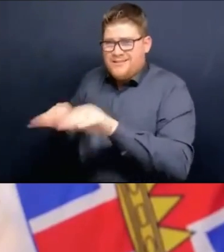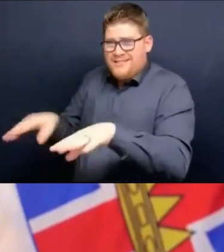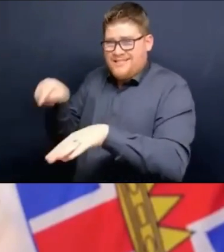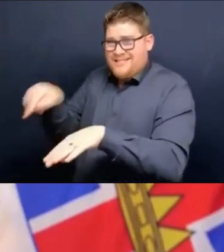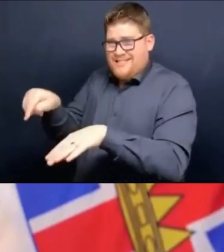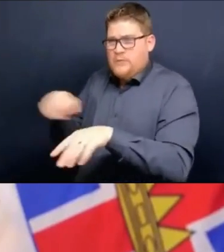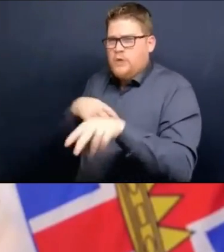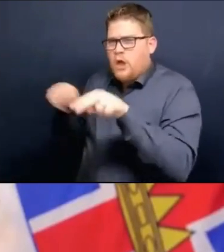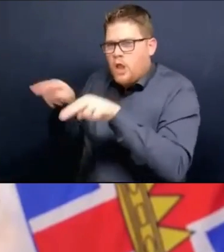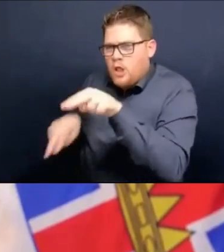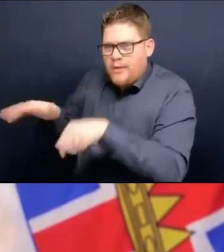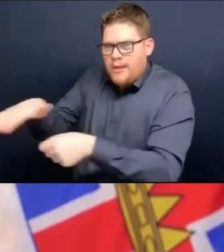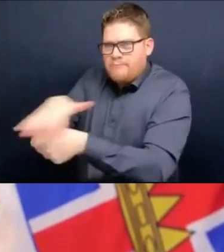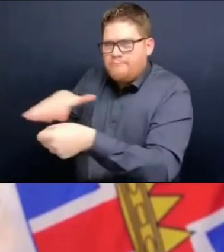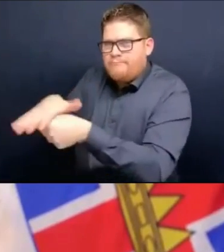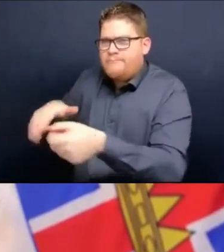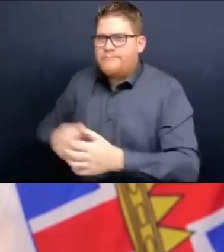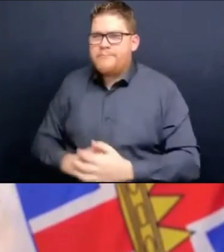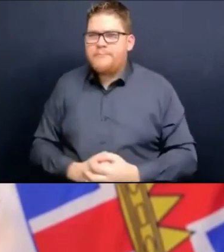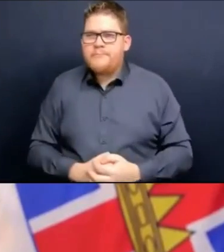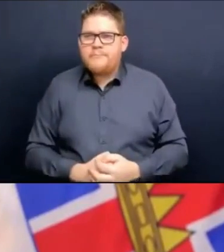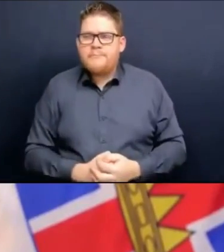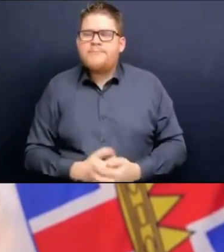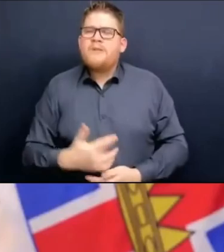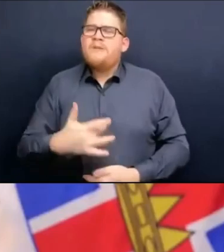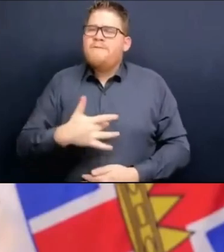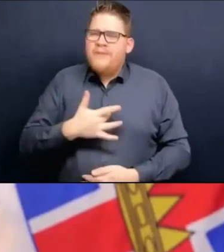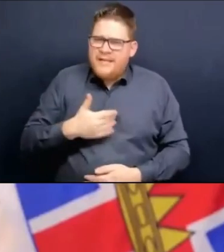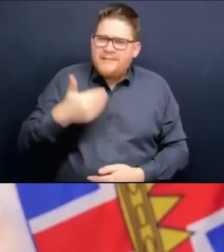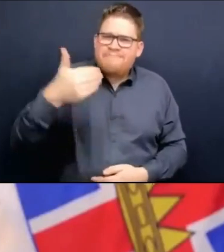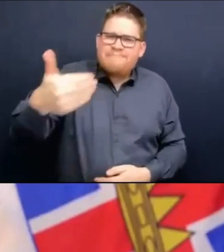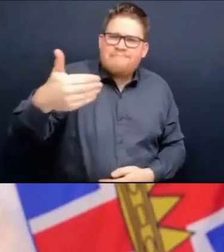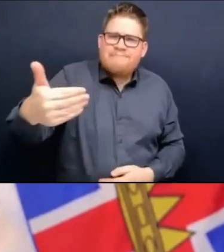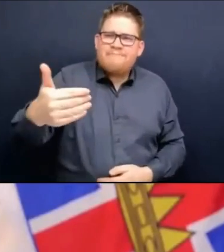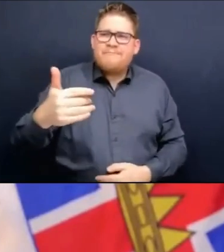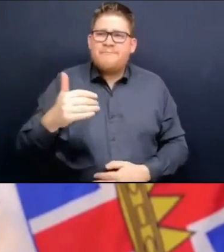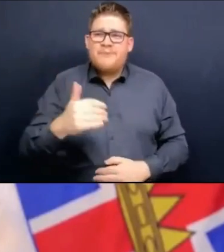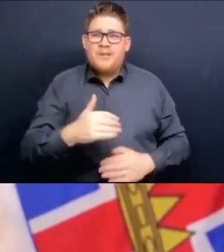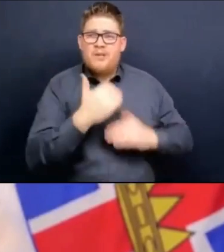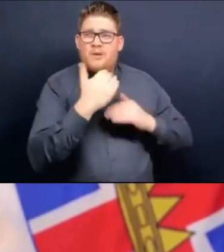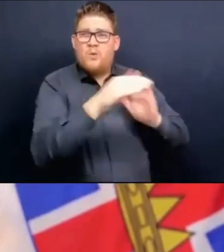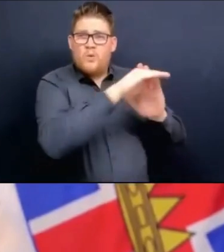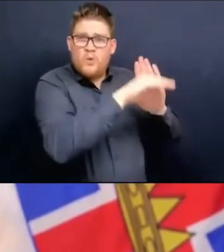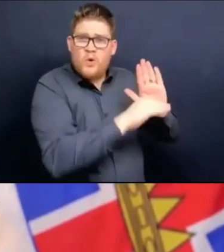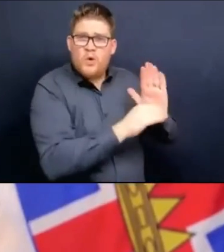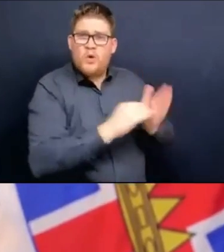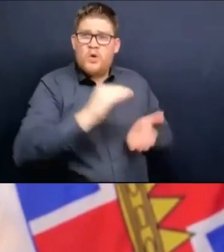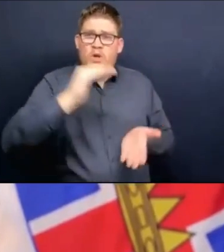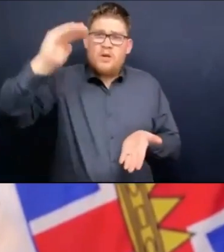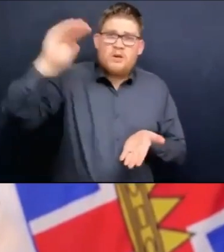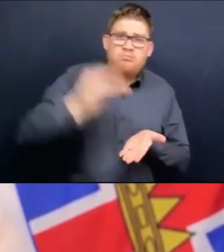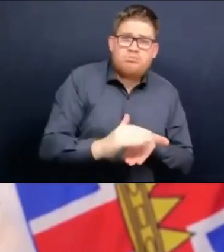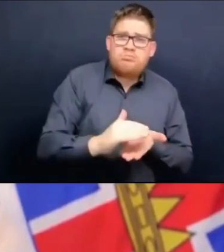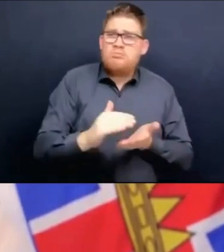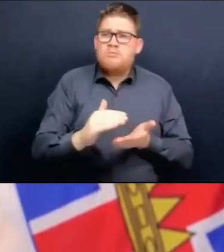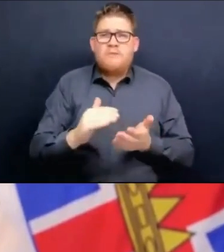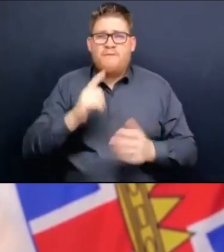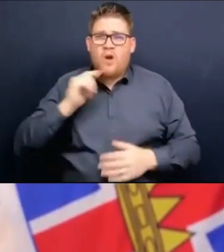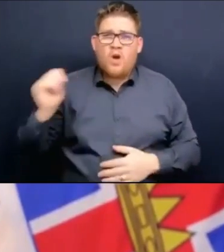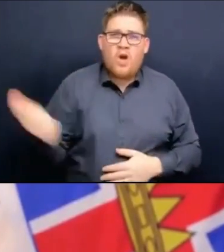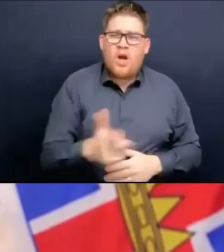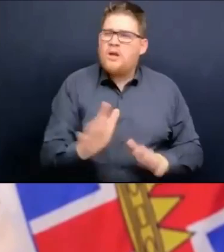we will have to go back to broad societal measures, unless something dramatically different happens.